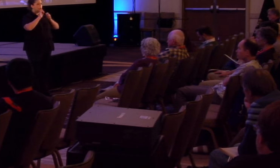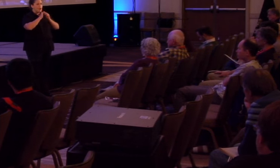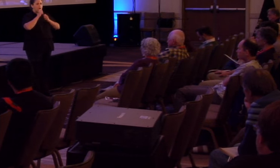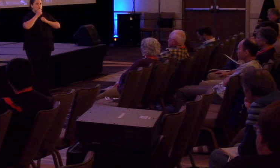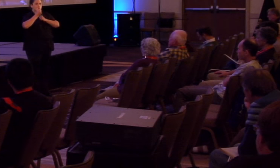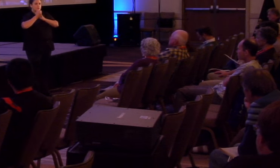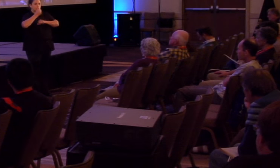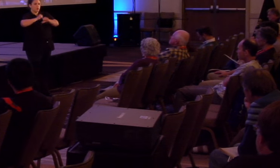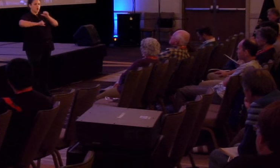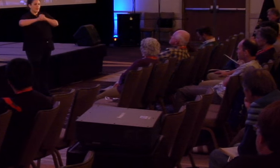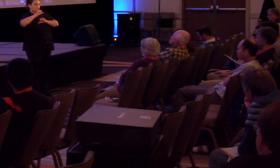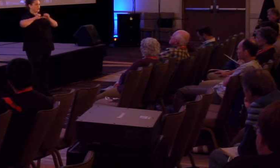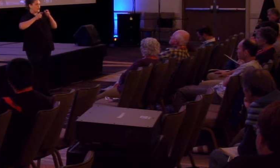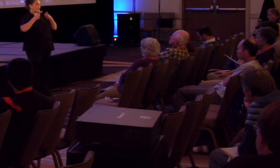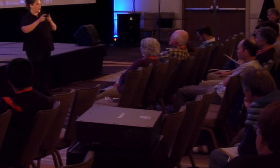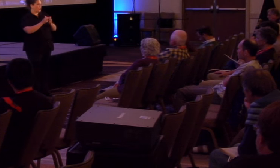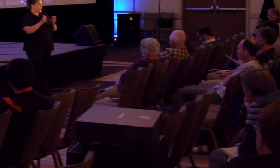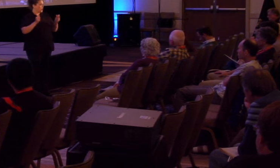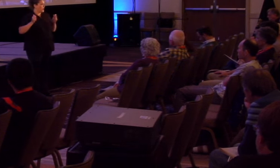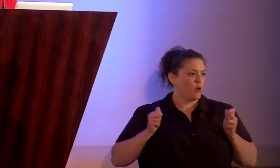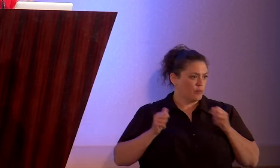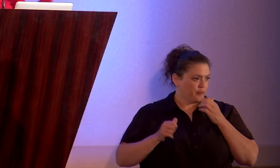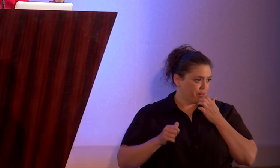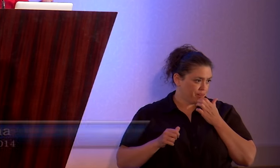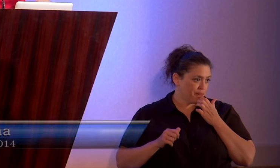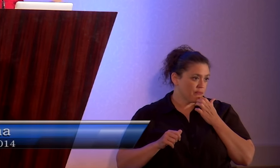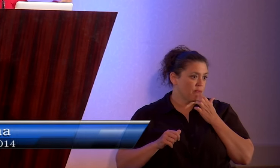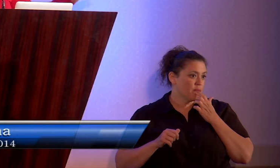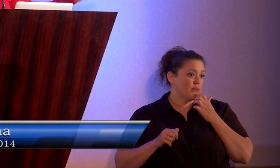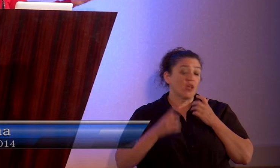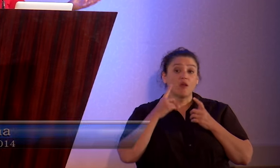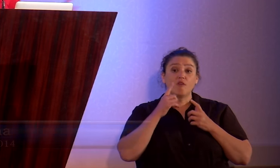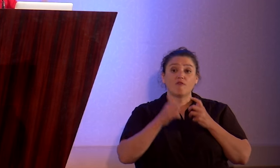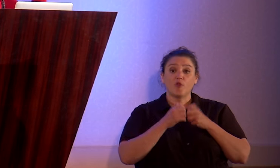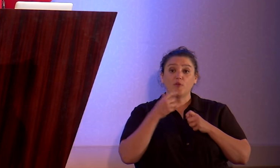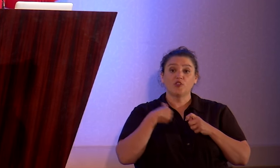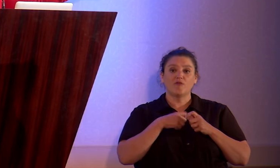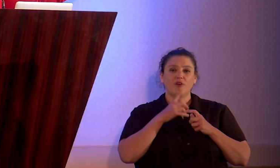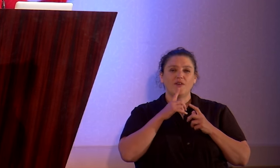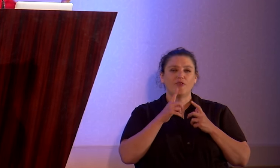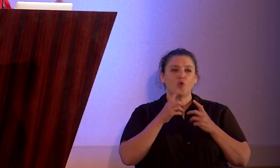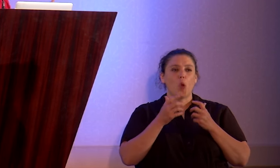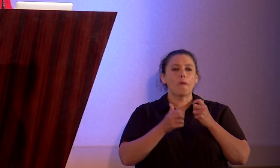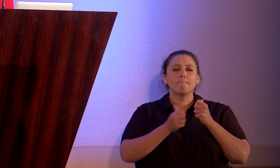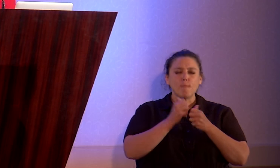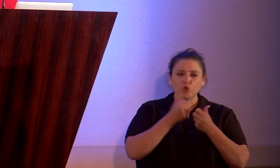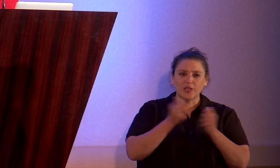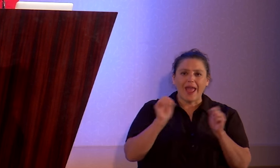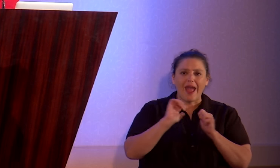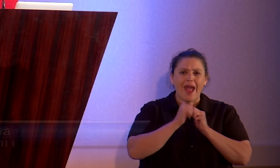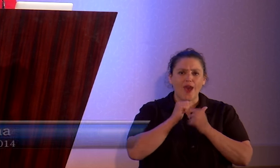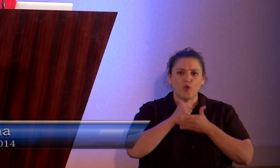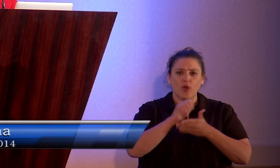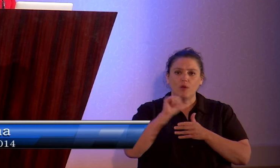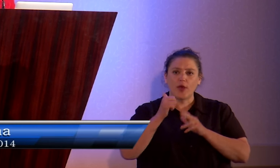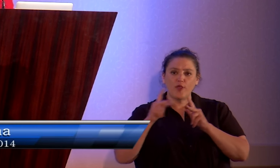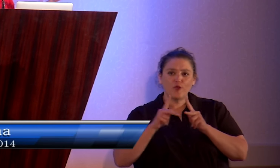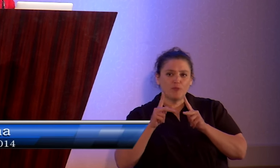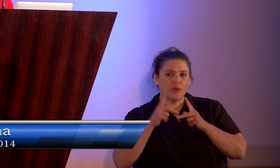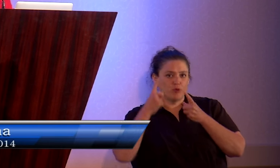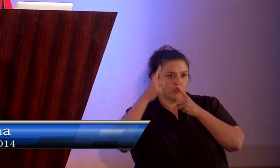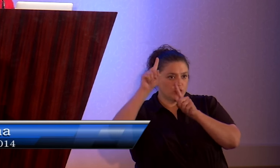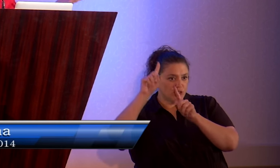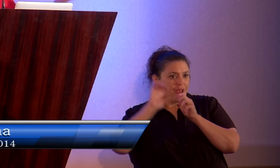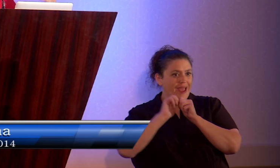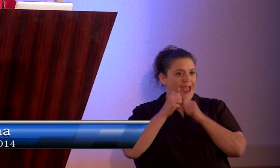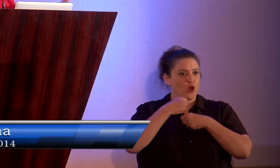support each other in coming out? For those of us who are mostly out, how can we help other people get there? And how do we make